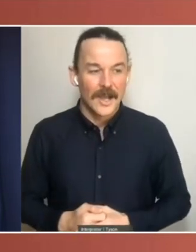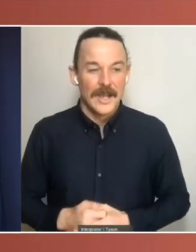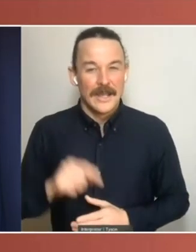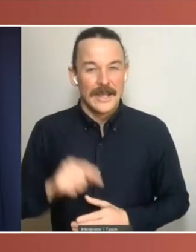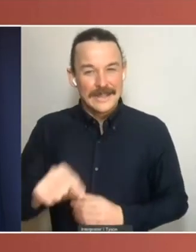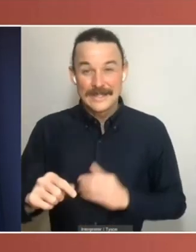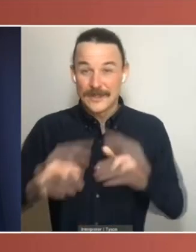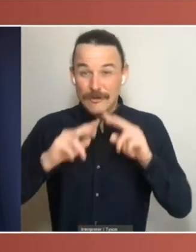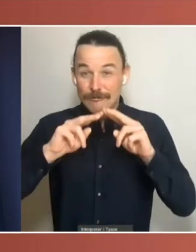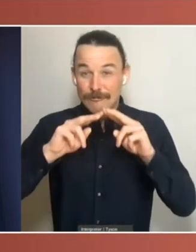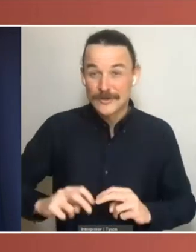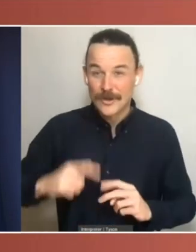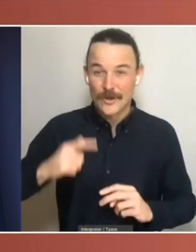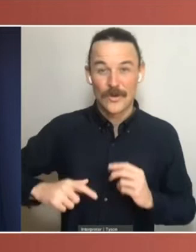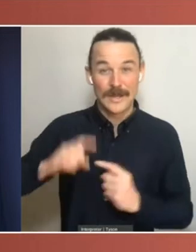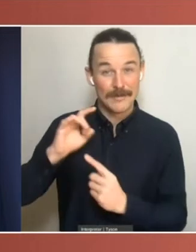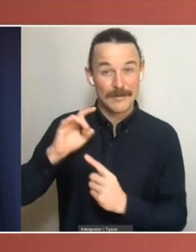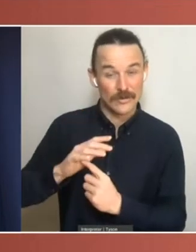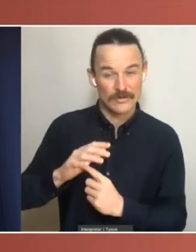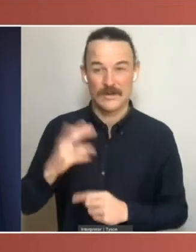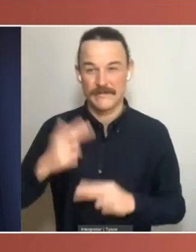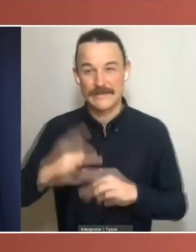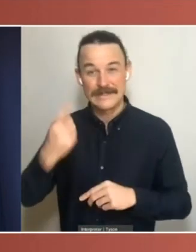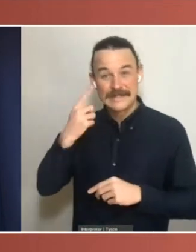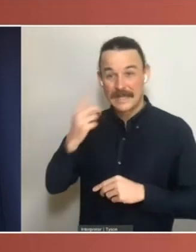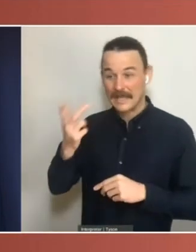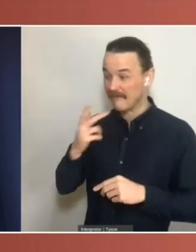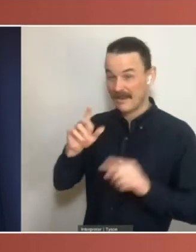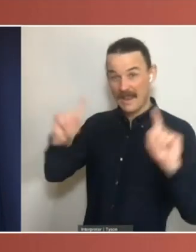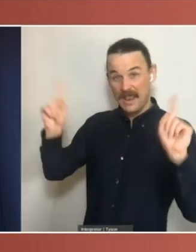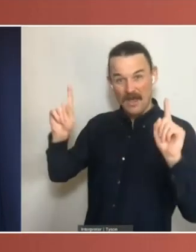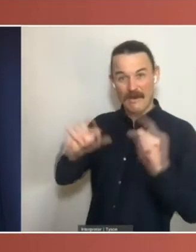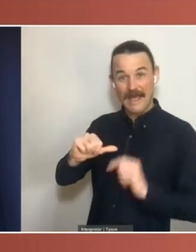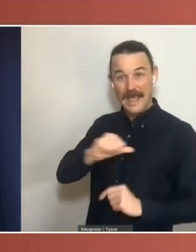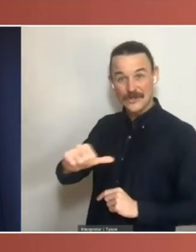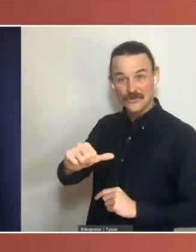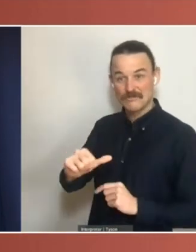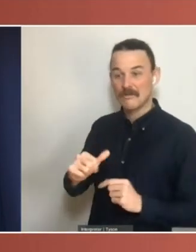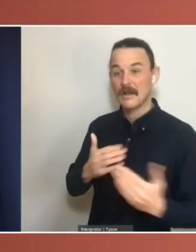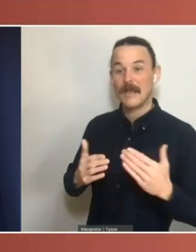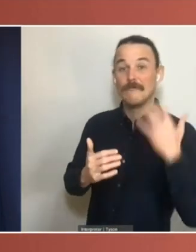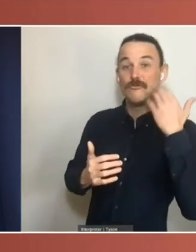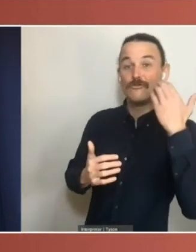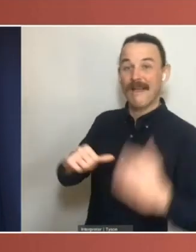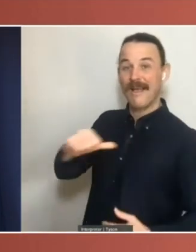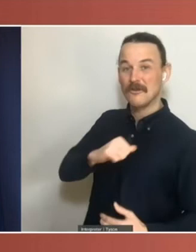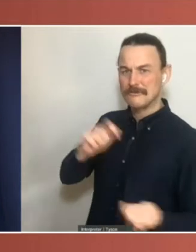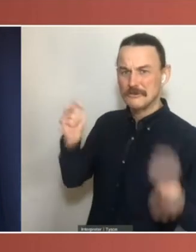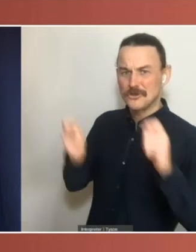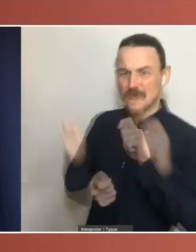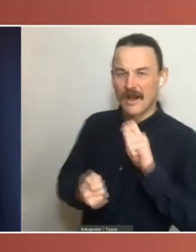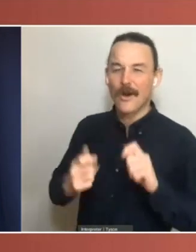longitudinal sense to see if attitudes to the Senate change over time. It's something we'd like to come back and look at. But I think at a time when